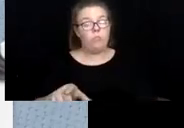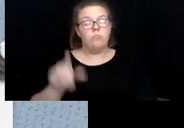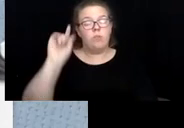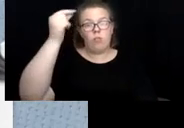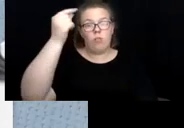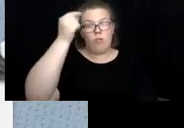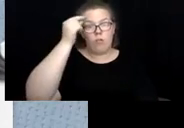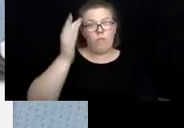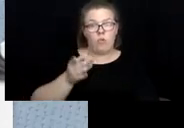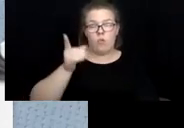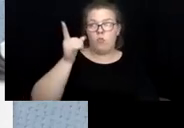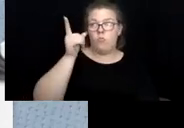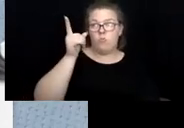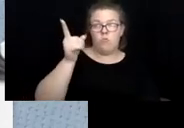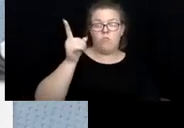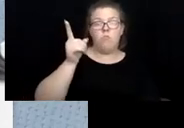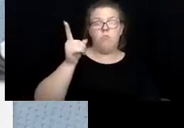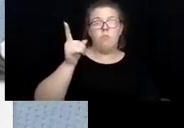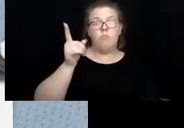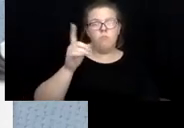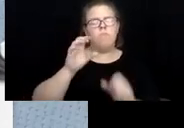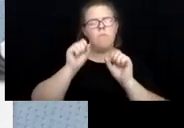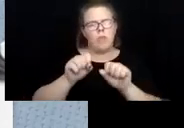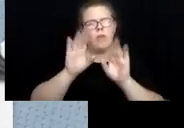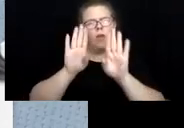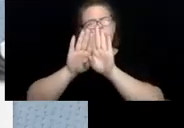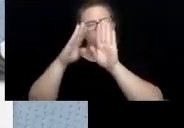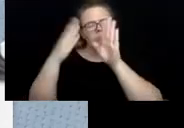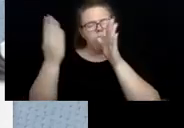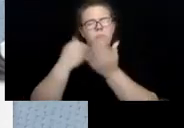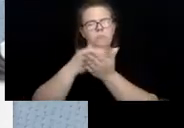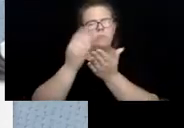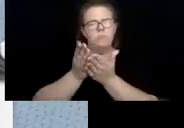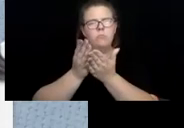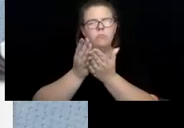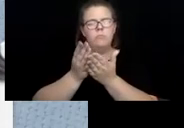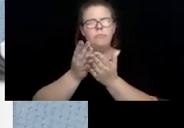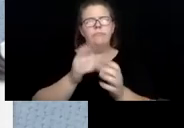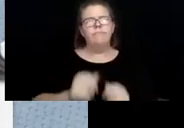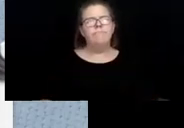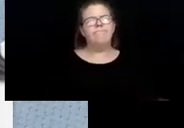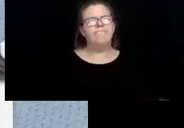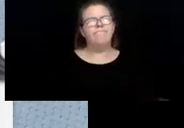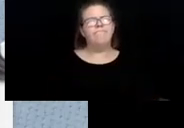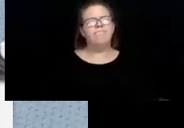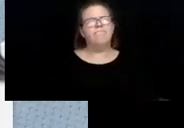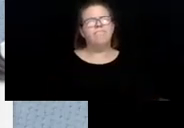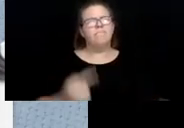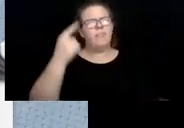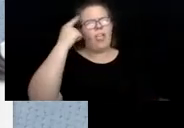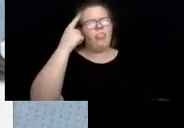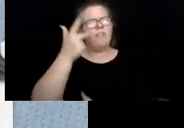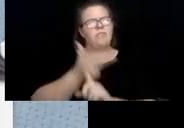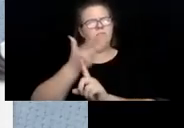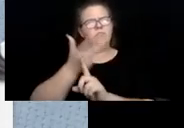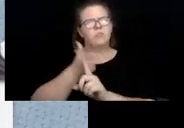of the state can reopen the budget on a, that I think every three months,